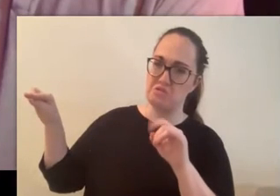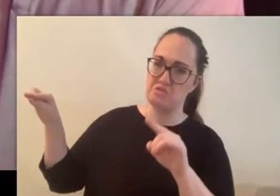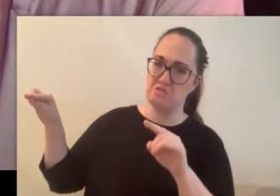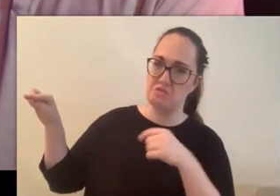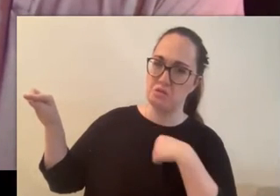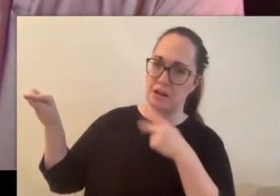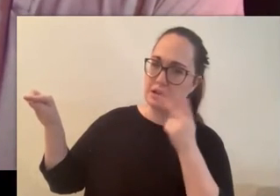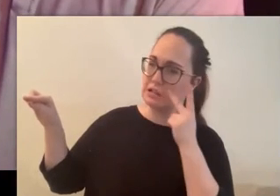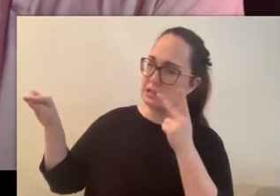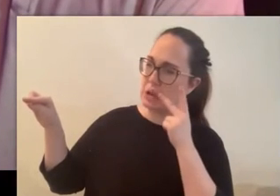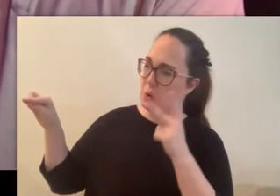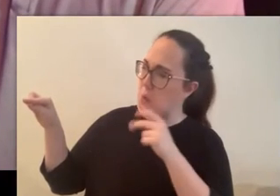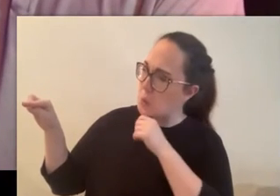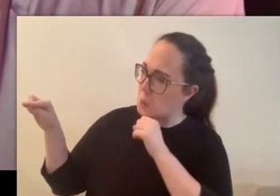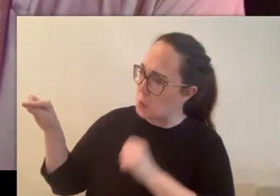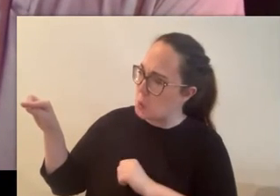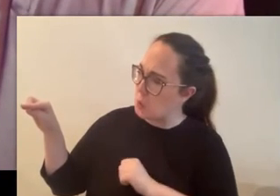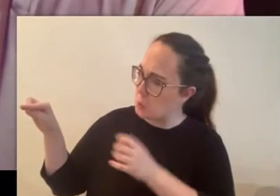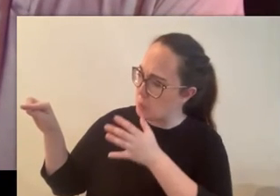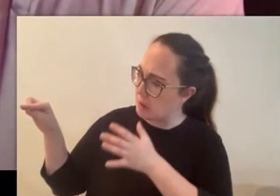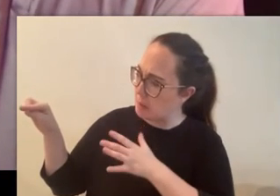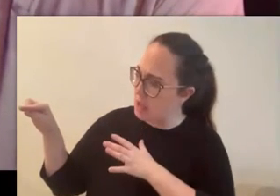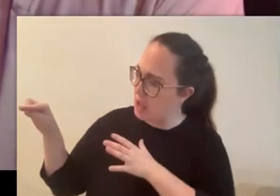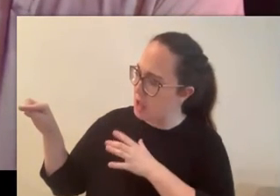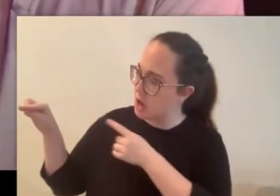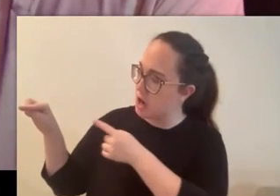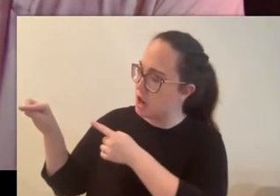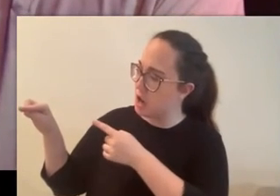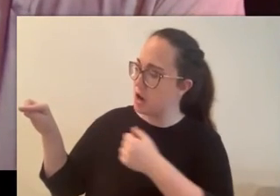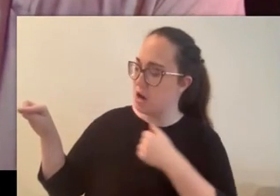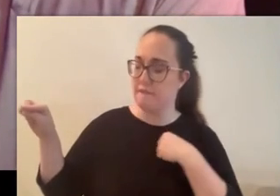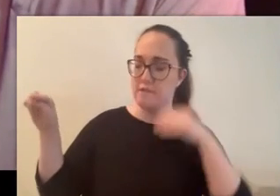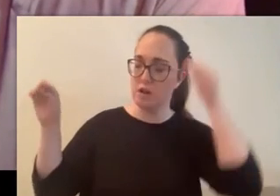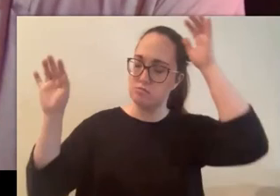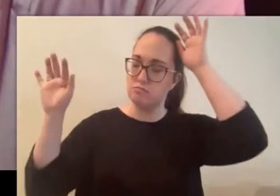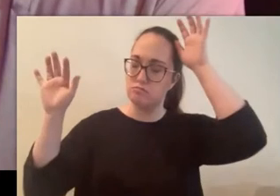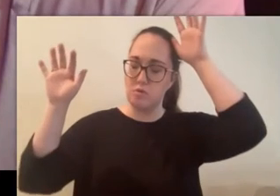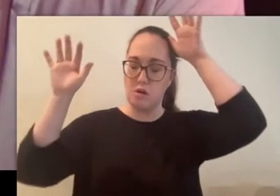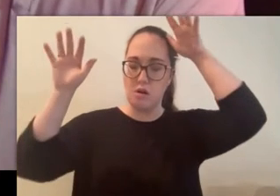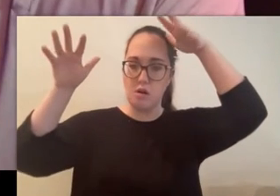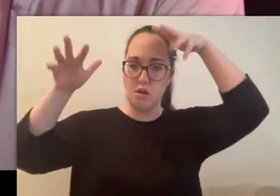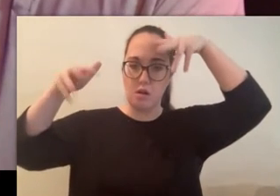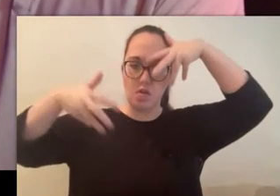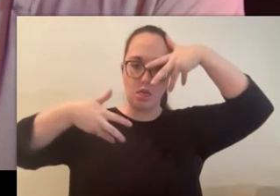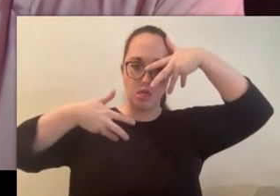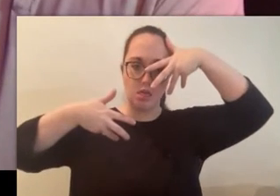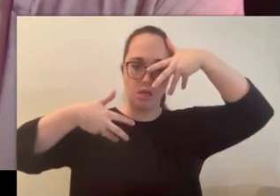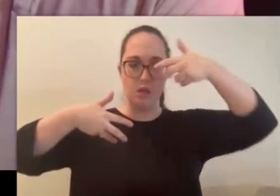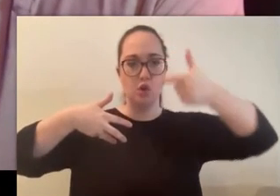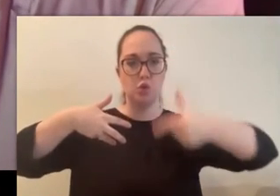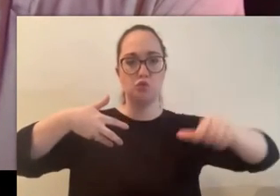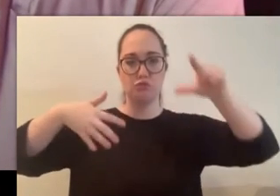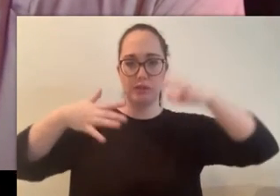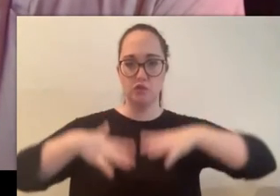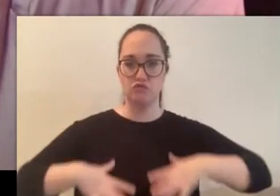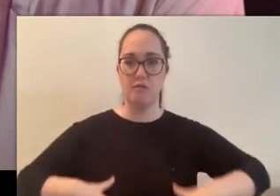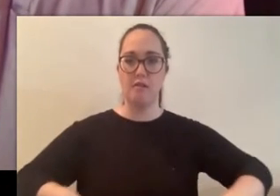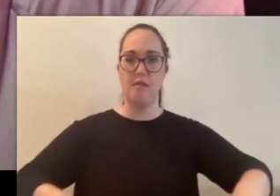looked like an old woman with a veil over her head a green dress and long white hair